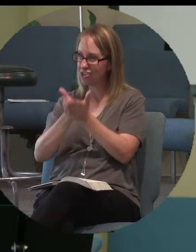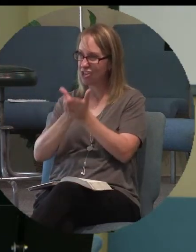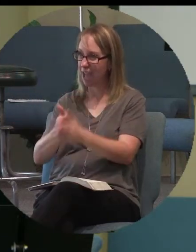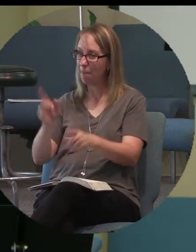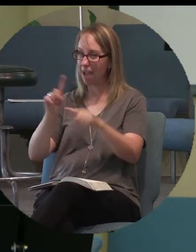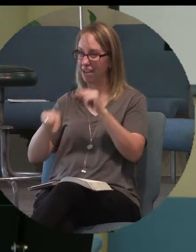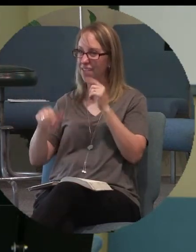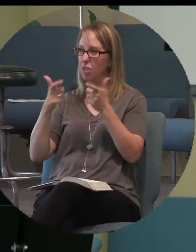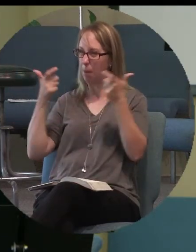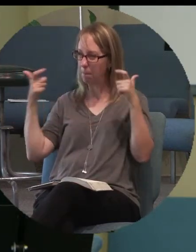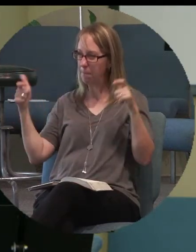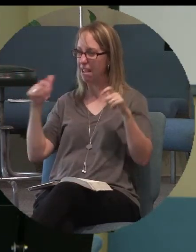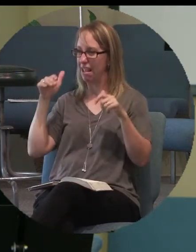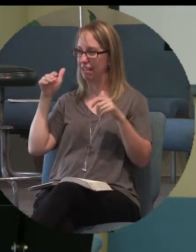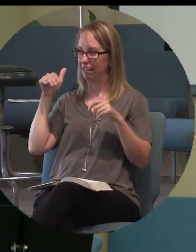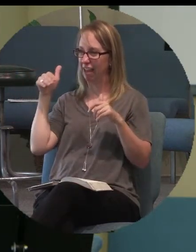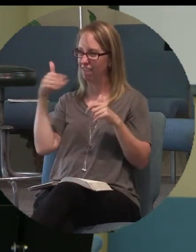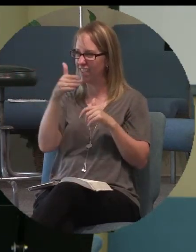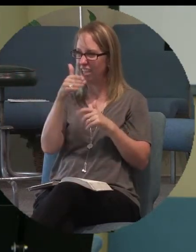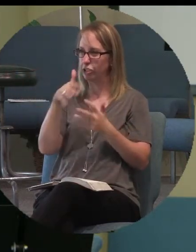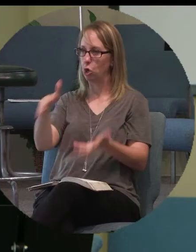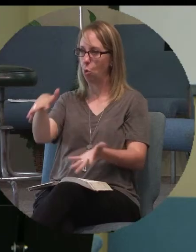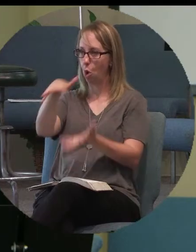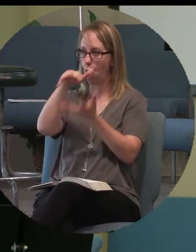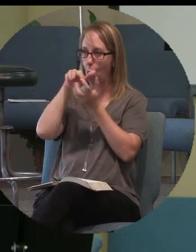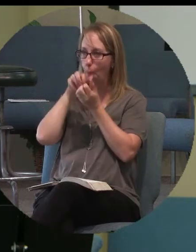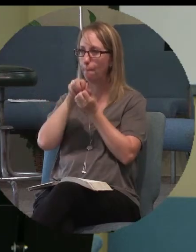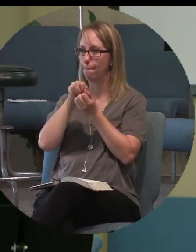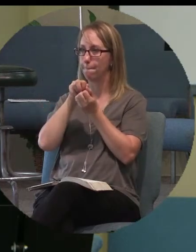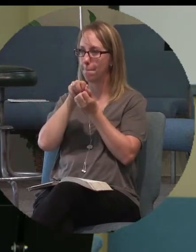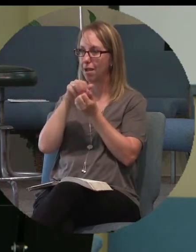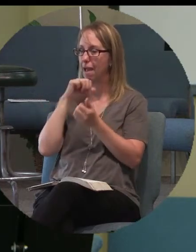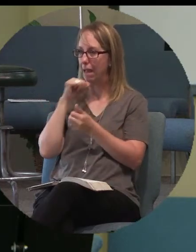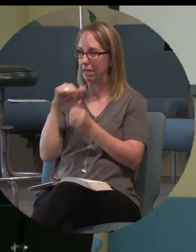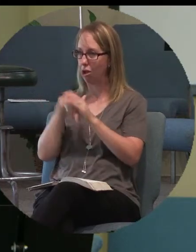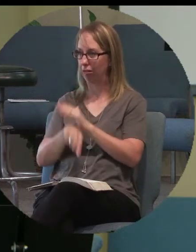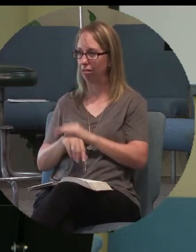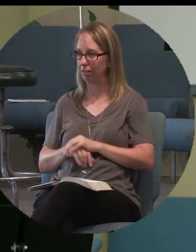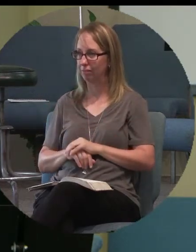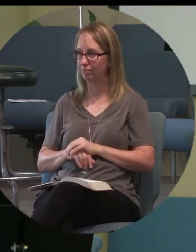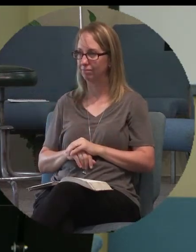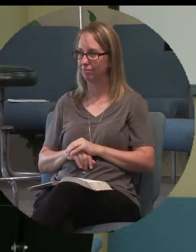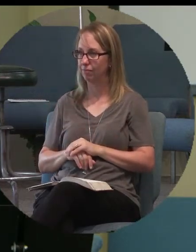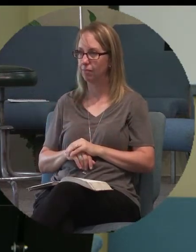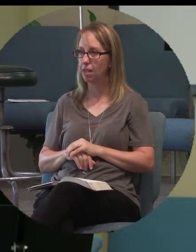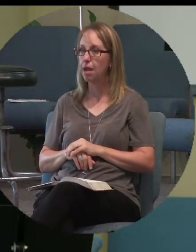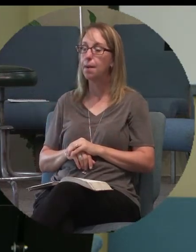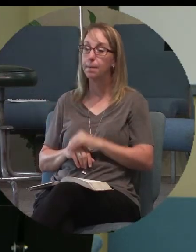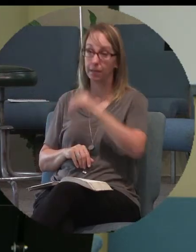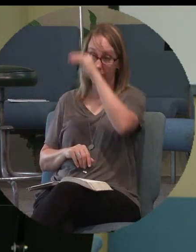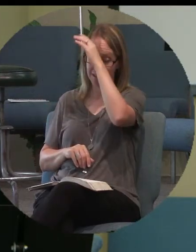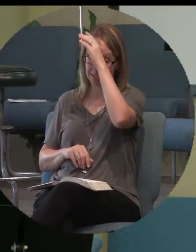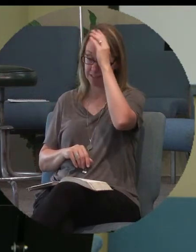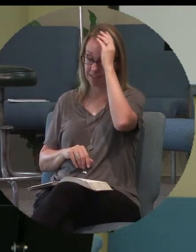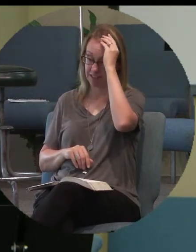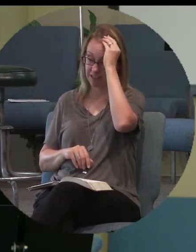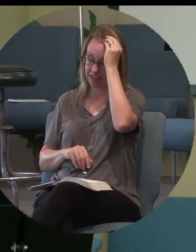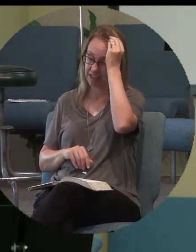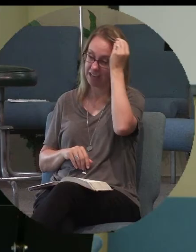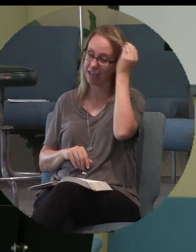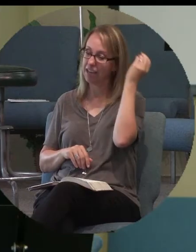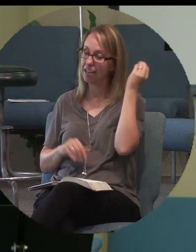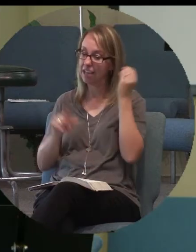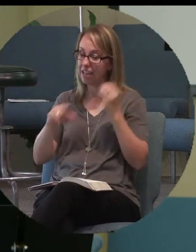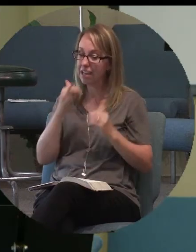even the big old fish that was big enough to swallow him and not kill him because he had stepped off